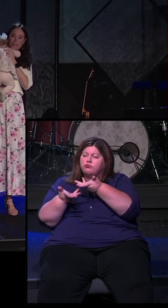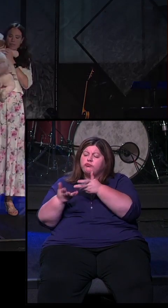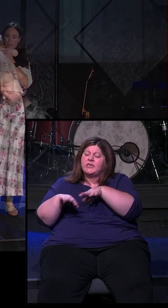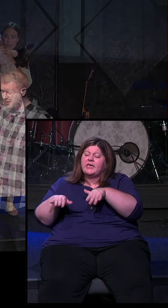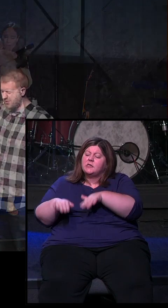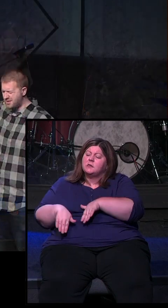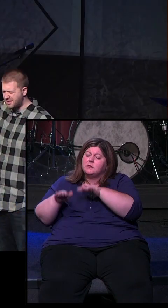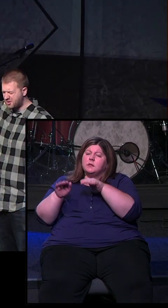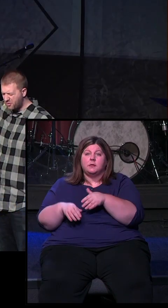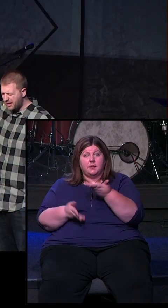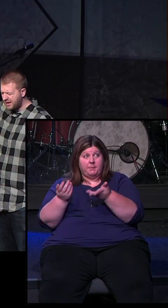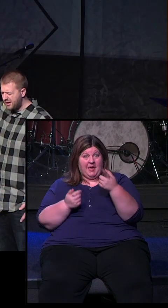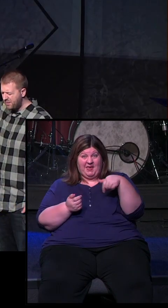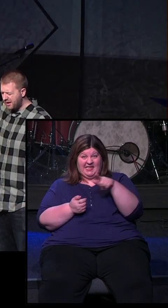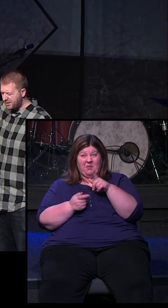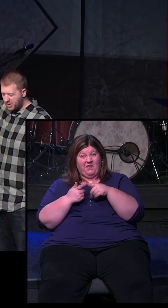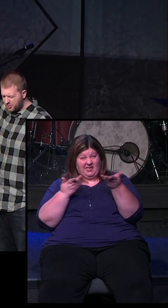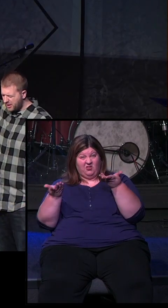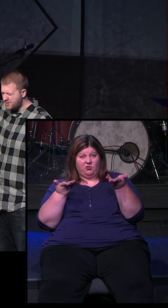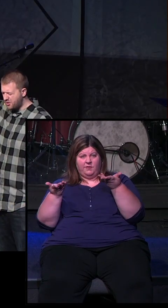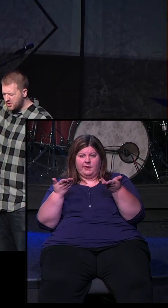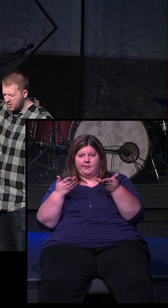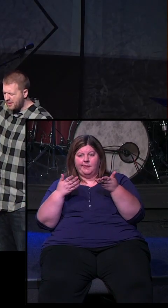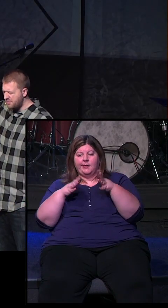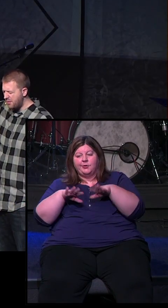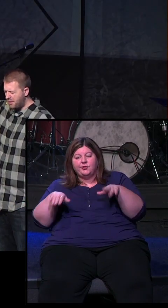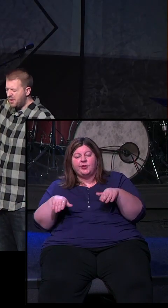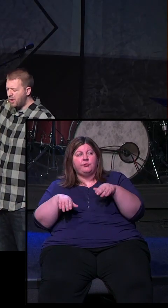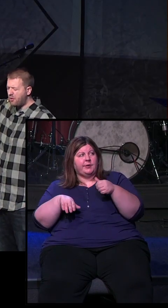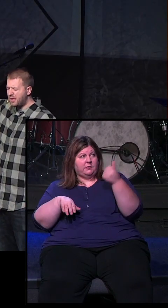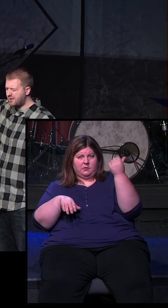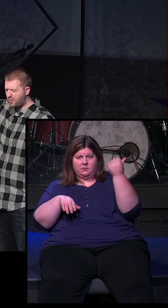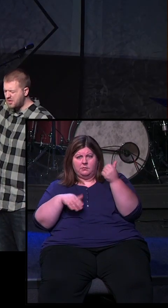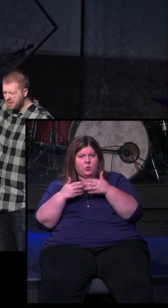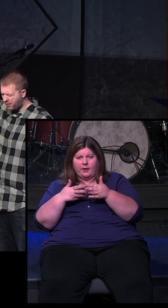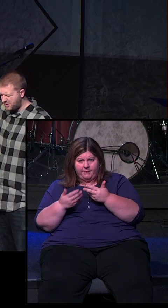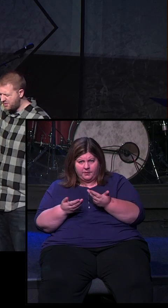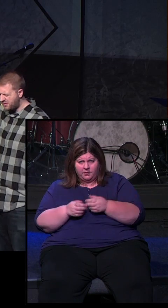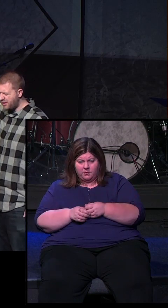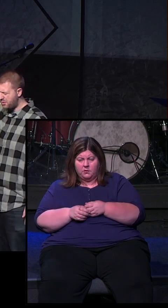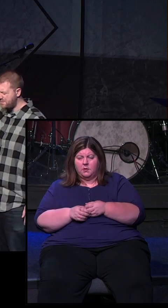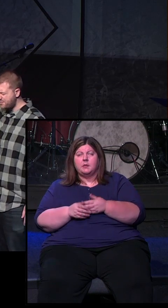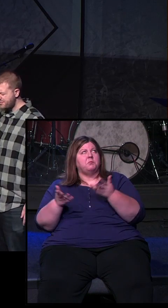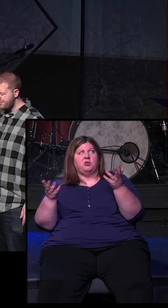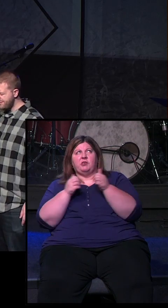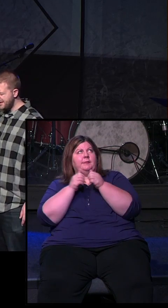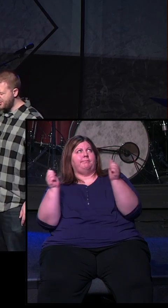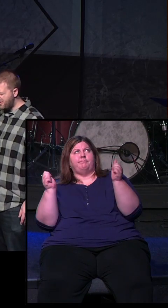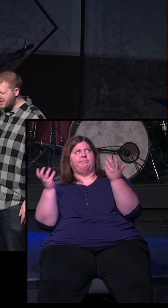grow up. Maybe for the rest of us, it's serving in children's or students. Maybe whatever it is, God, we just make ourselves available